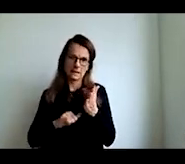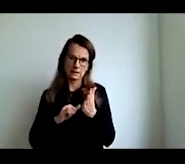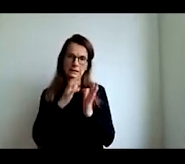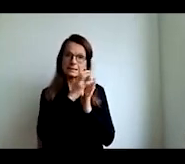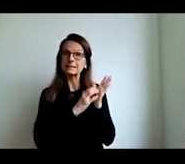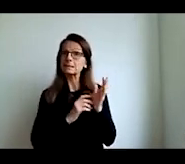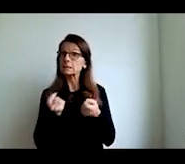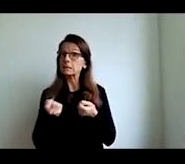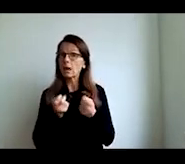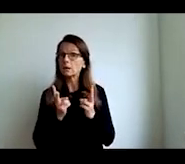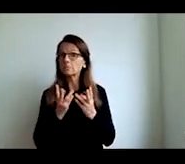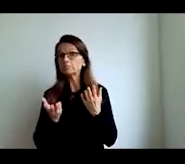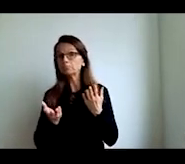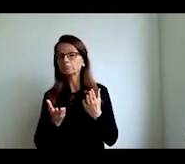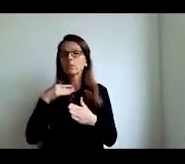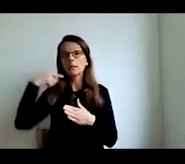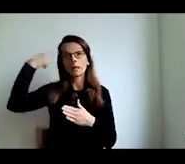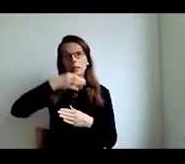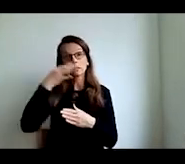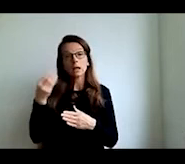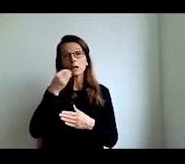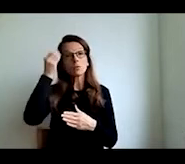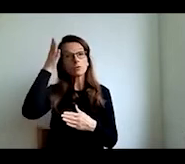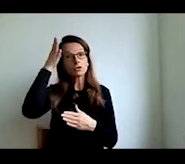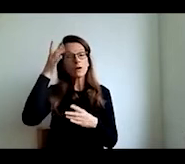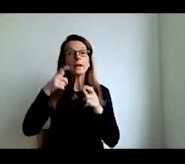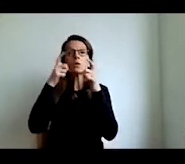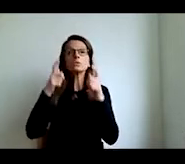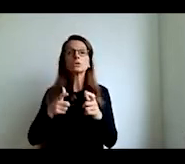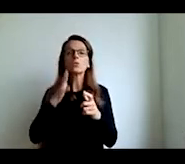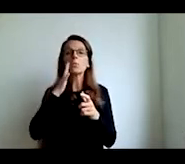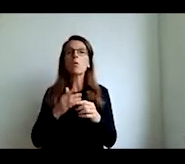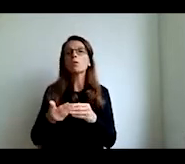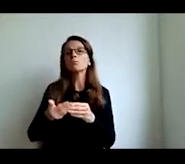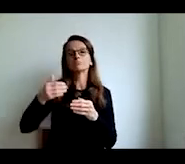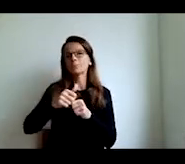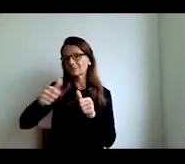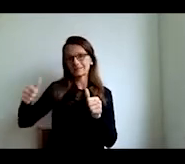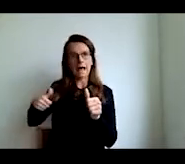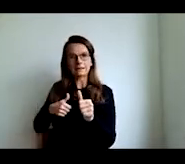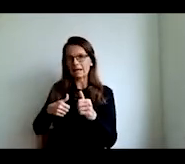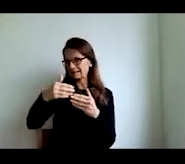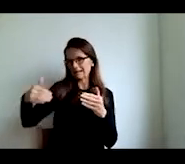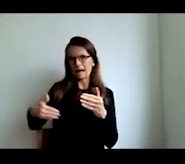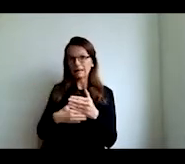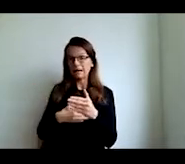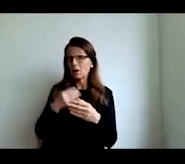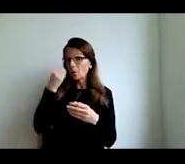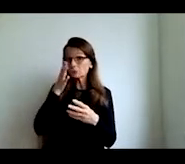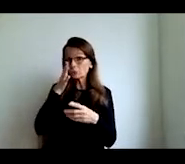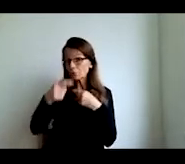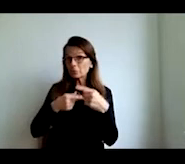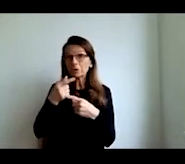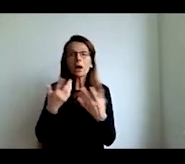educational institutions will fade into the background you know learning will take place anywhere any time any time